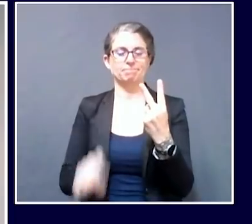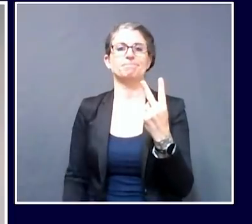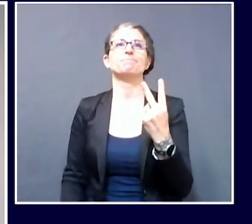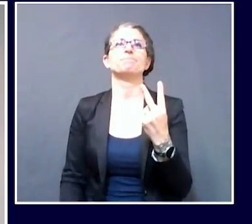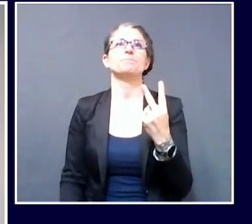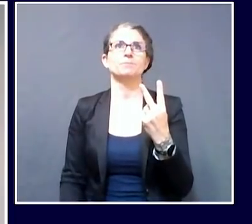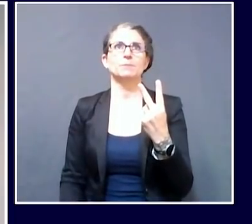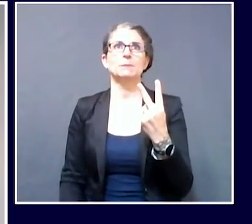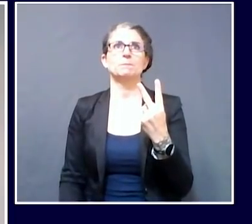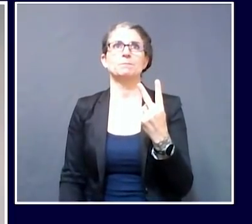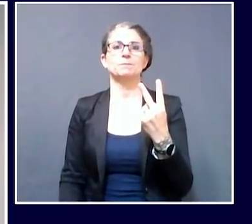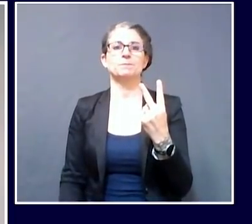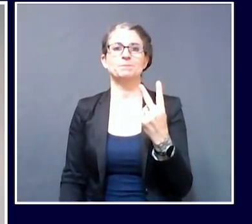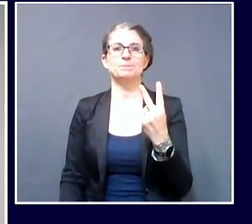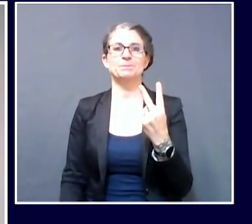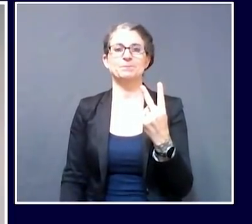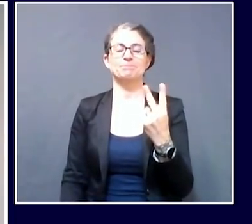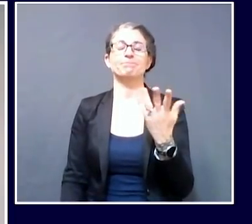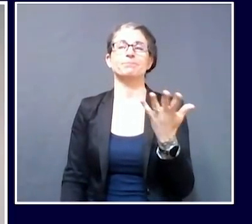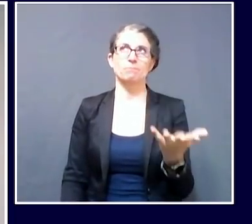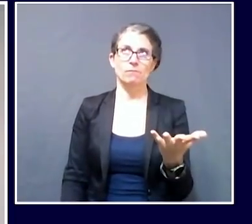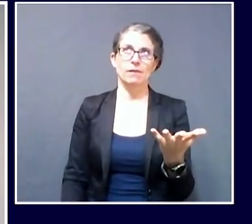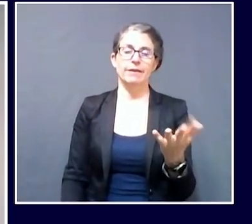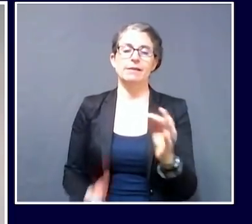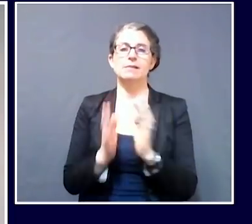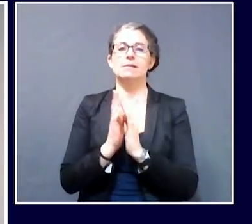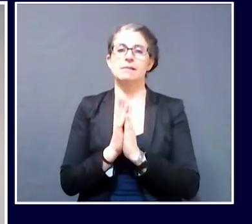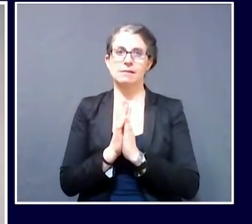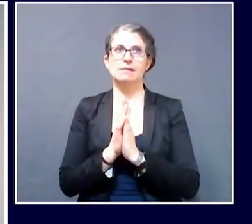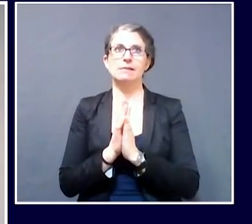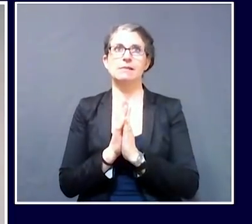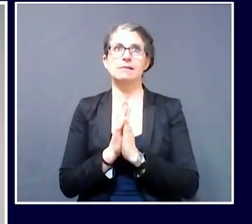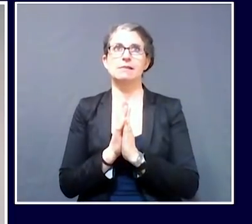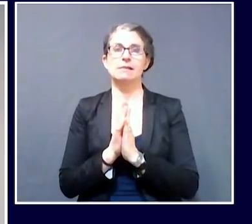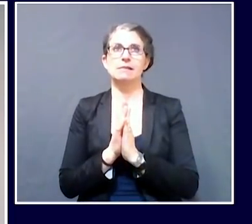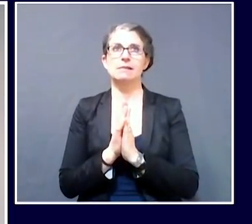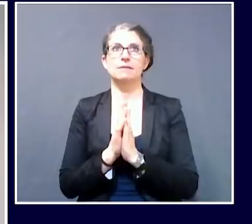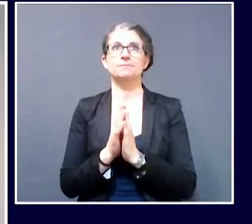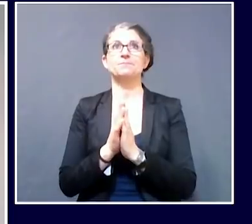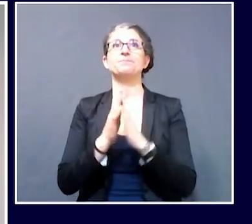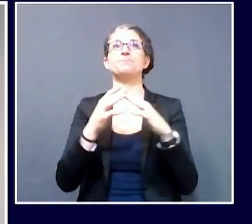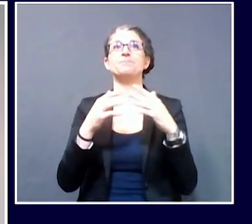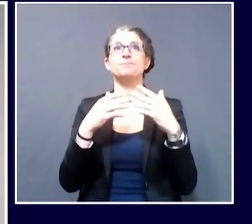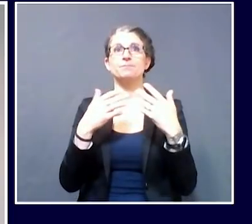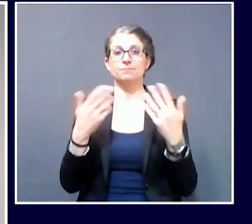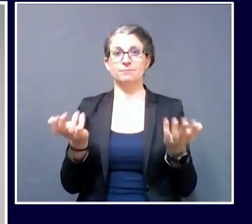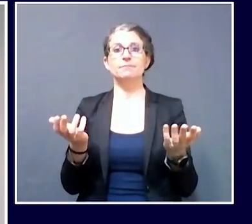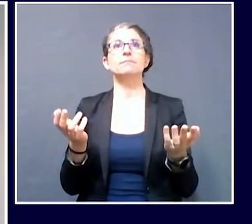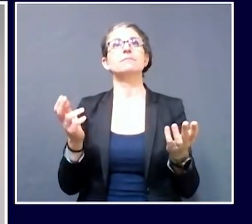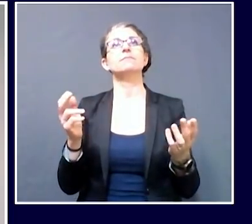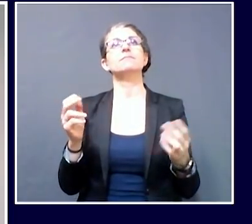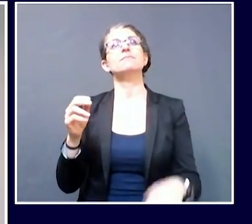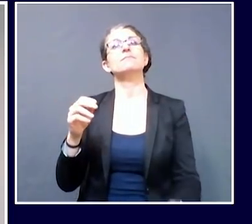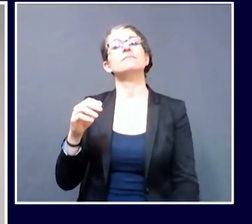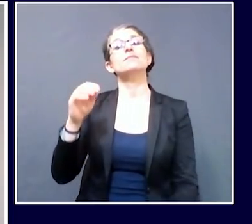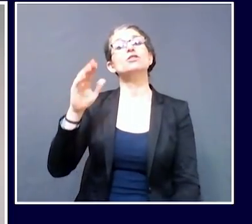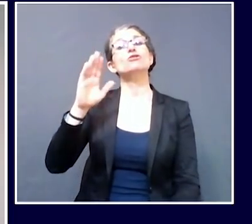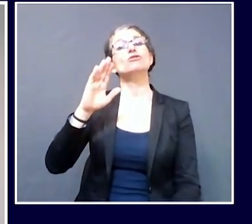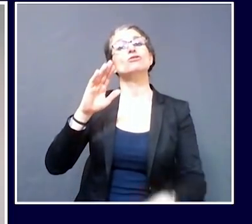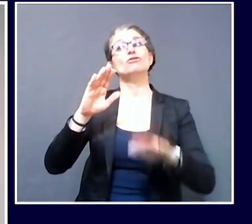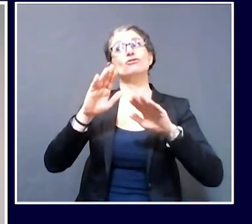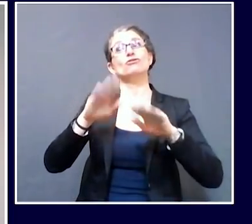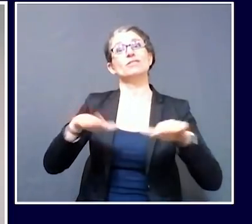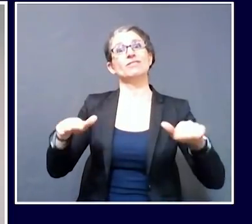concept presupposes that children will be traveling with adults. And so the focus is really on testing the